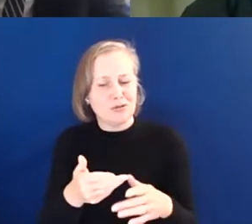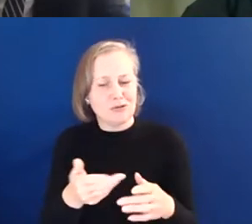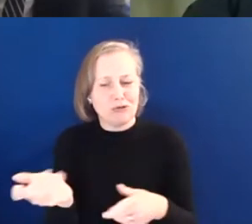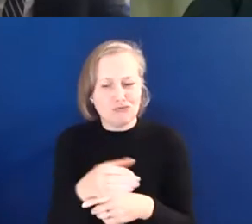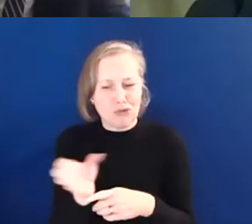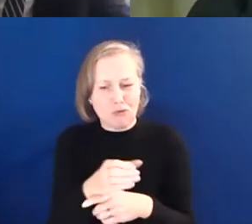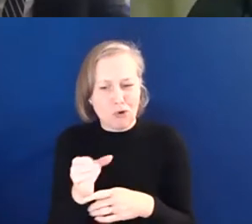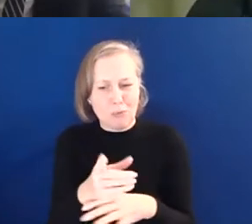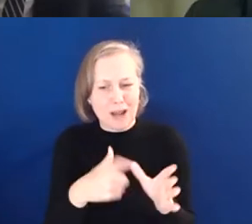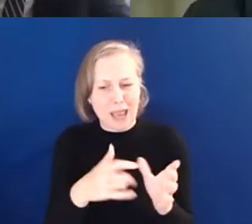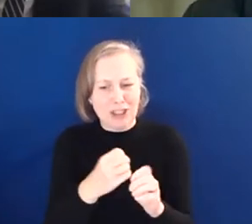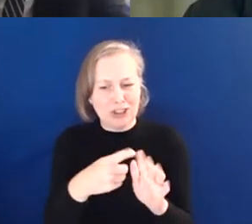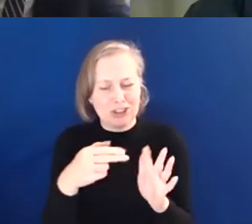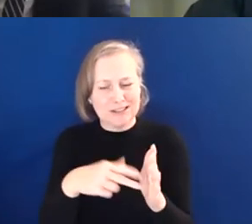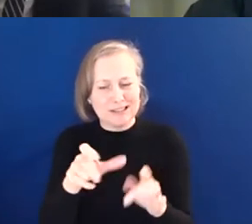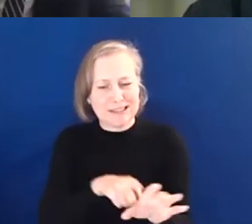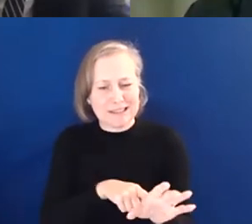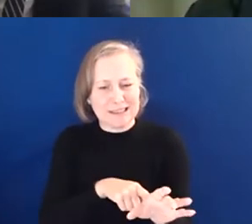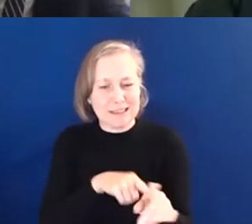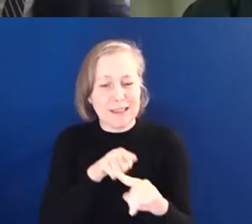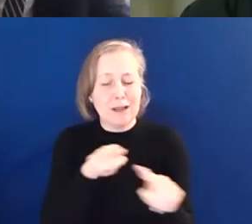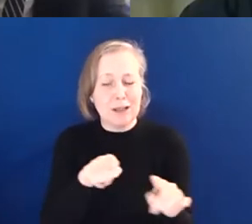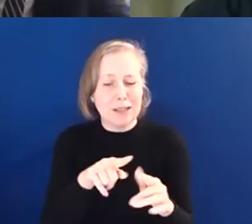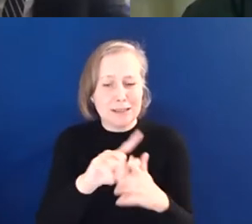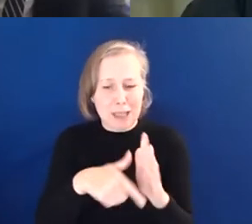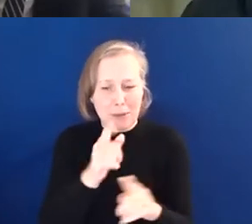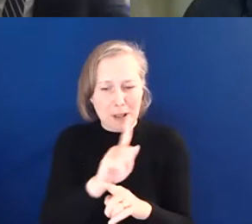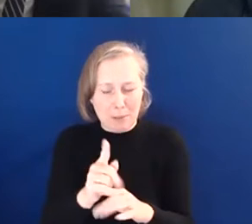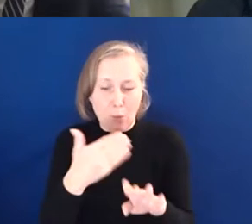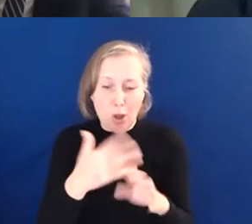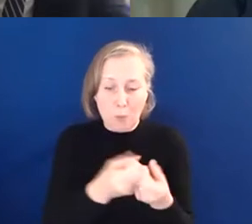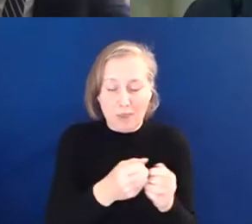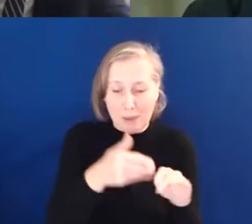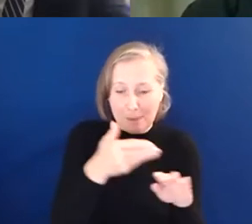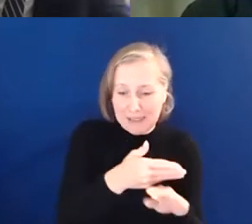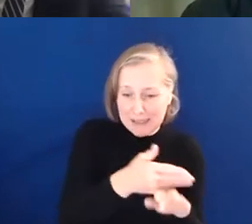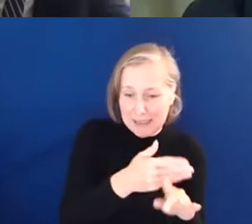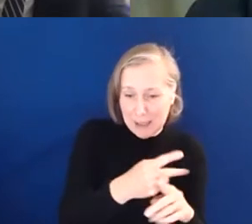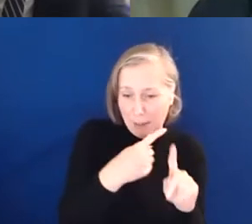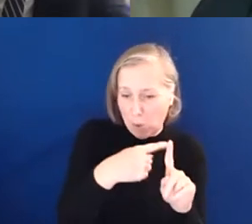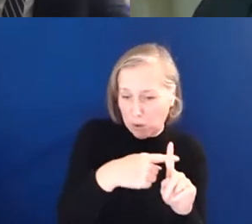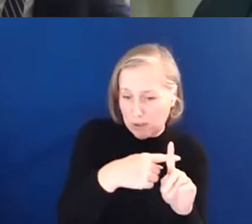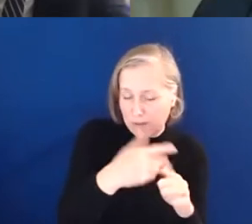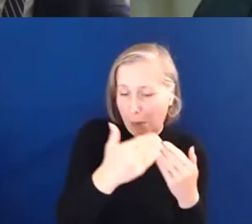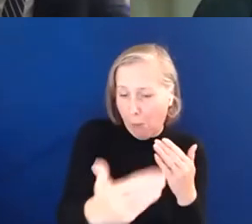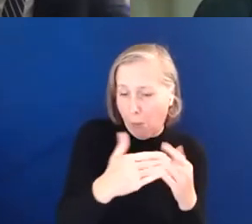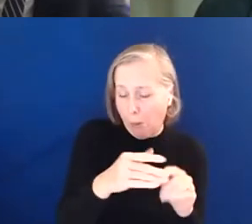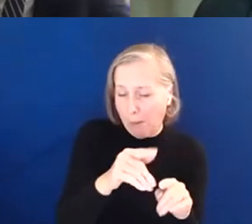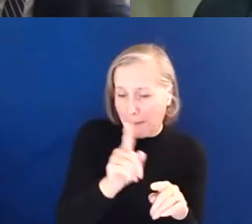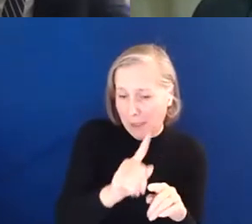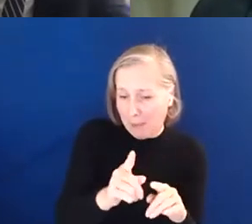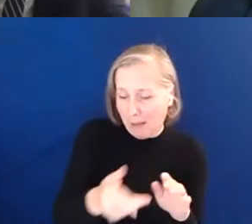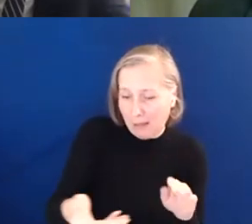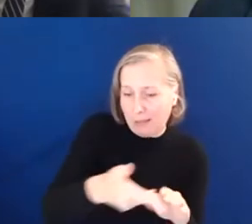people for disabled people working with businesses who are positively looking to employ disabled people in their organisations.